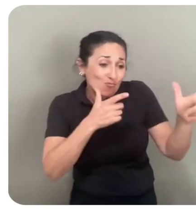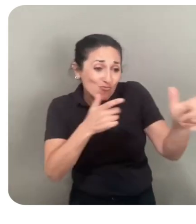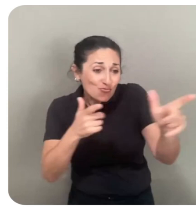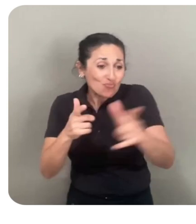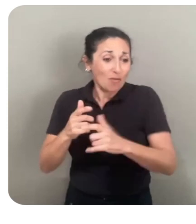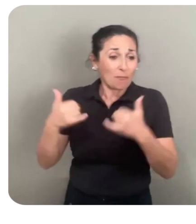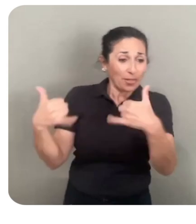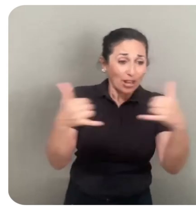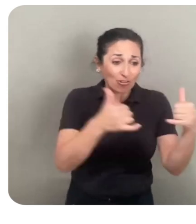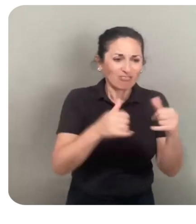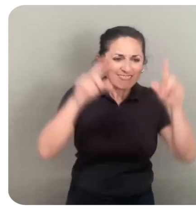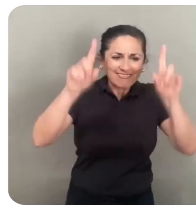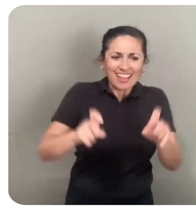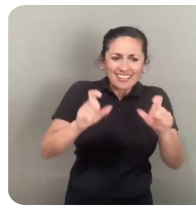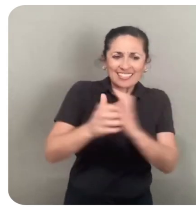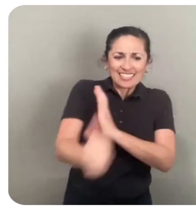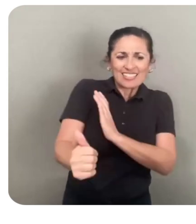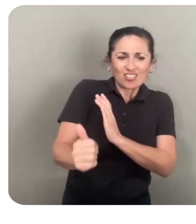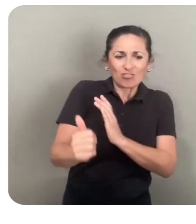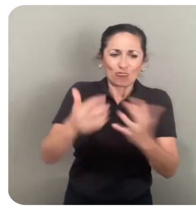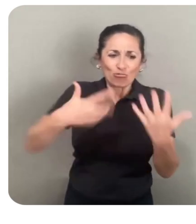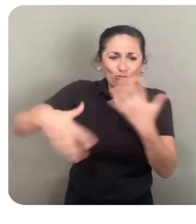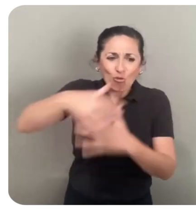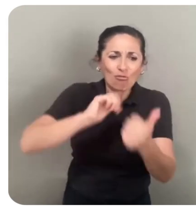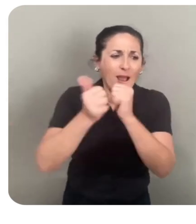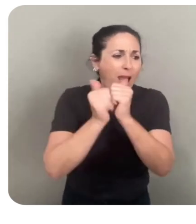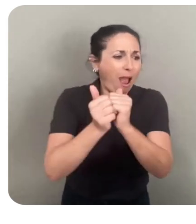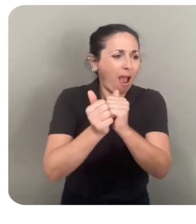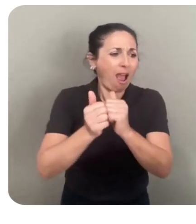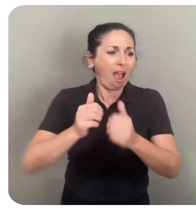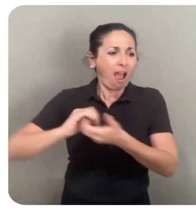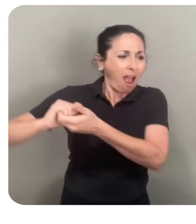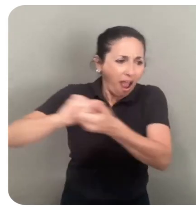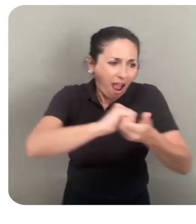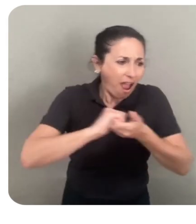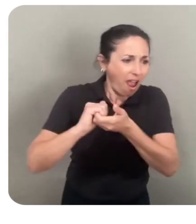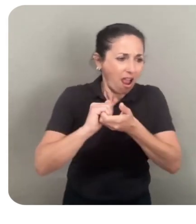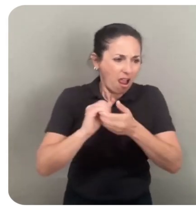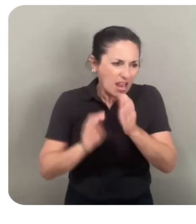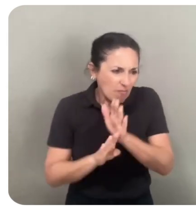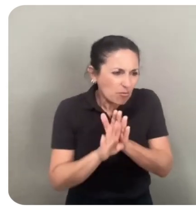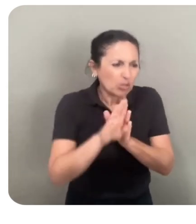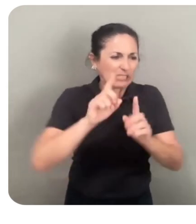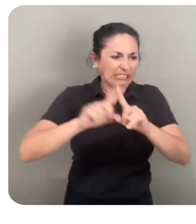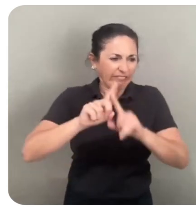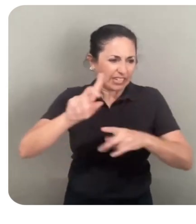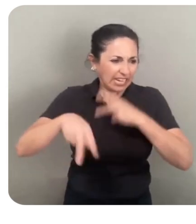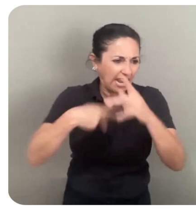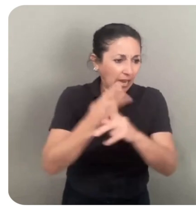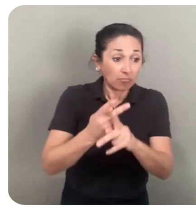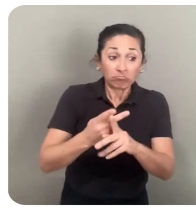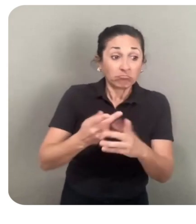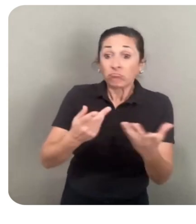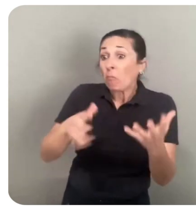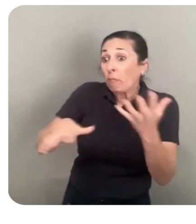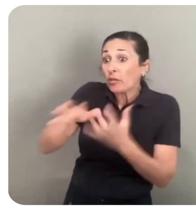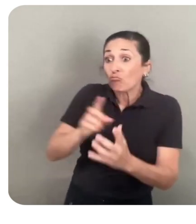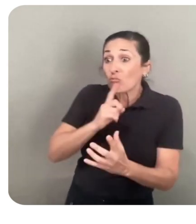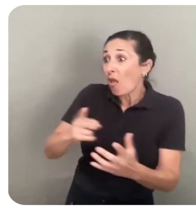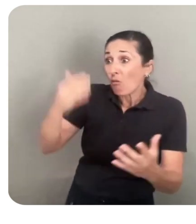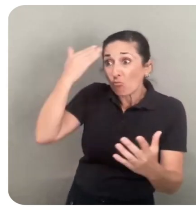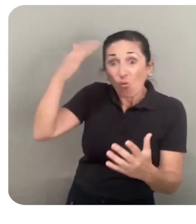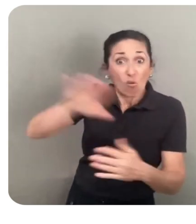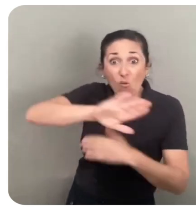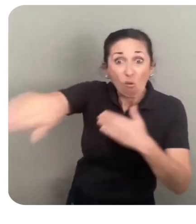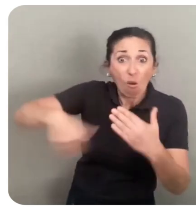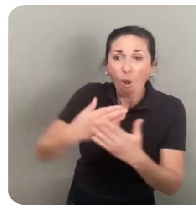And emerging genres. We don't think we know the best games genres for mixed reality yet. Many of mixed reality's breakout hits